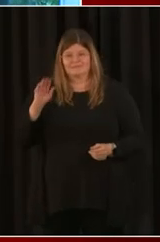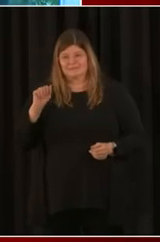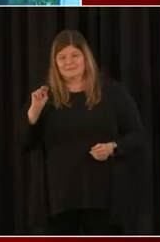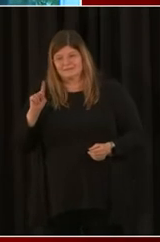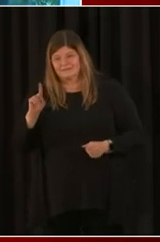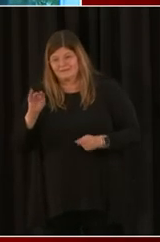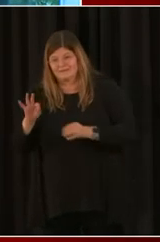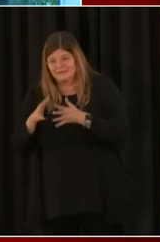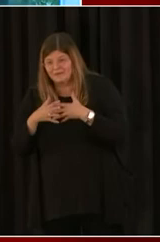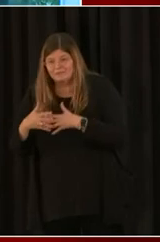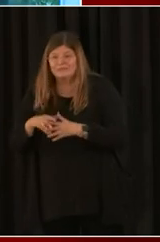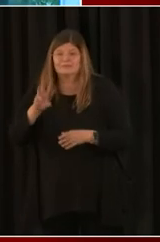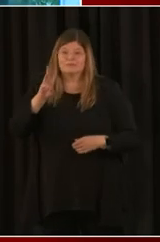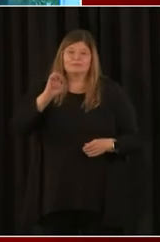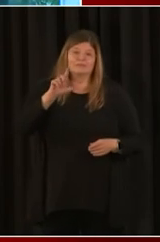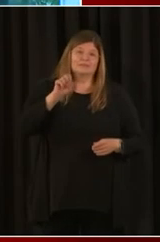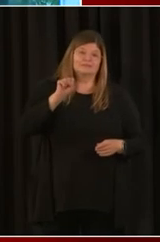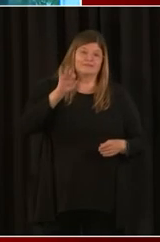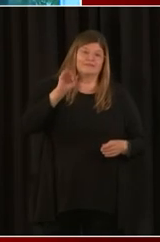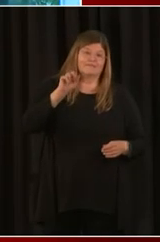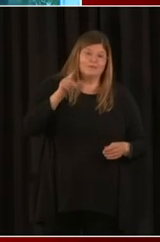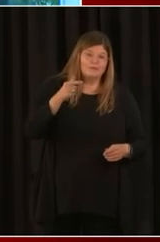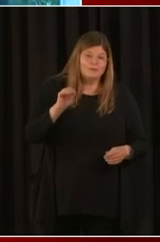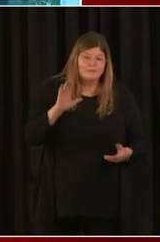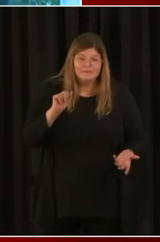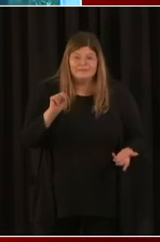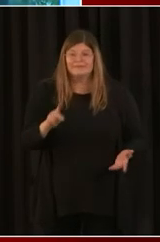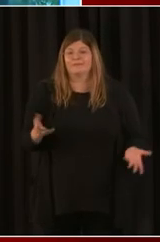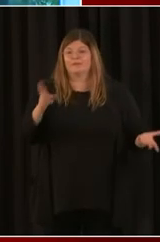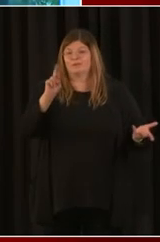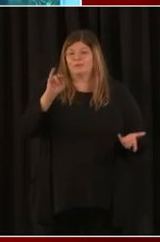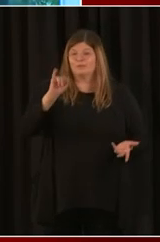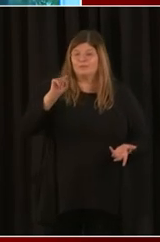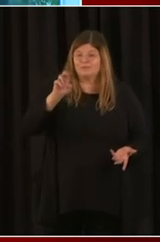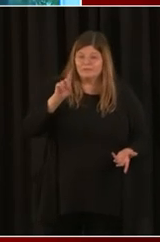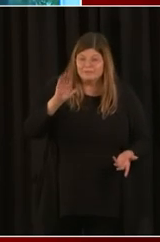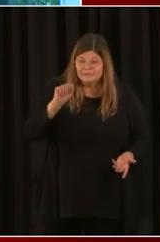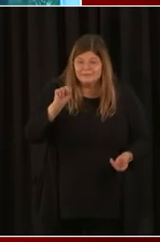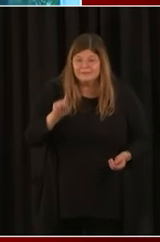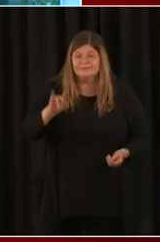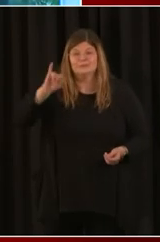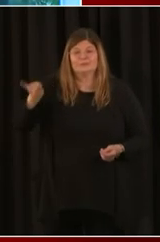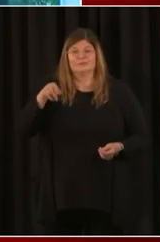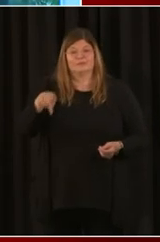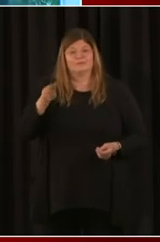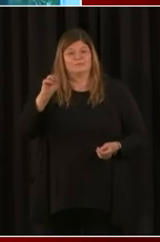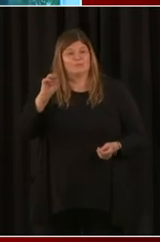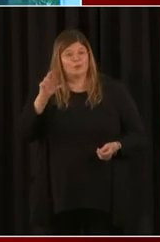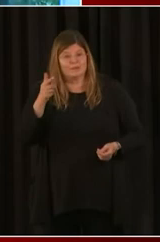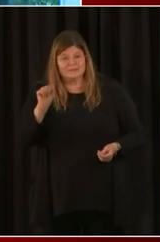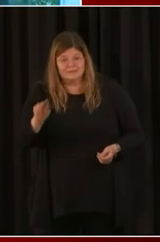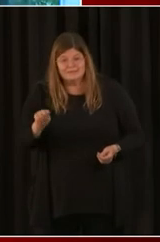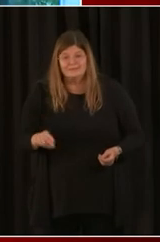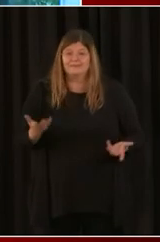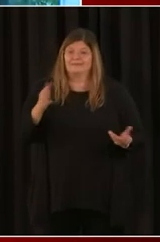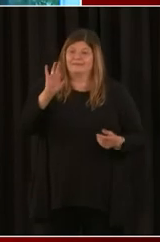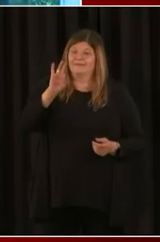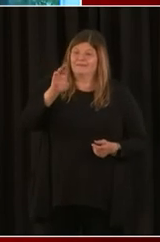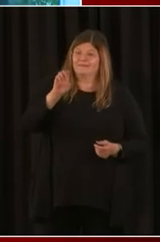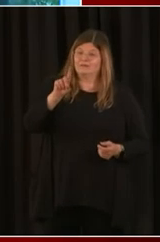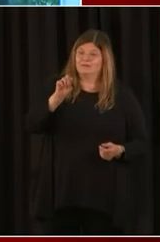Wells Fargo, United Bank, J.P. Morgan, and I think it's Freedom Bank over